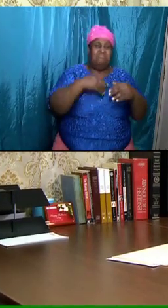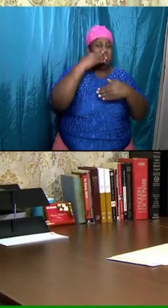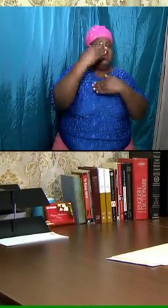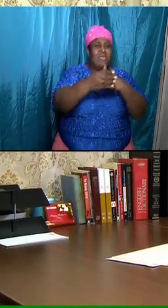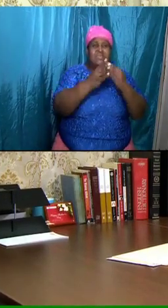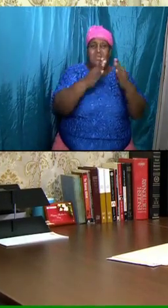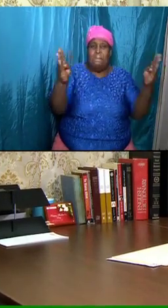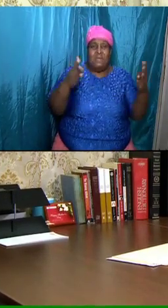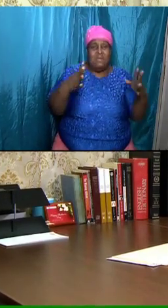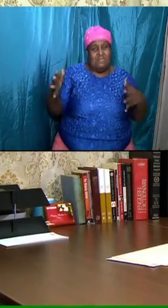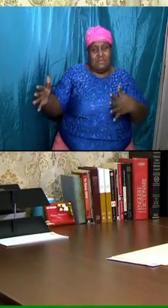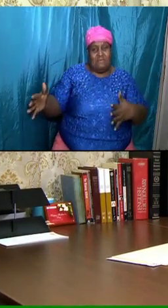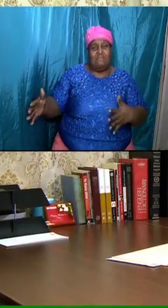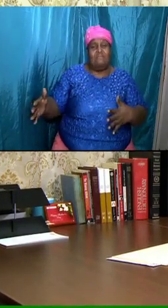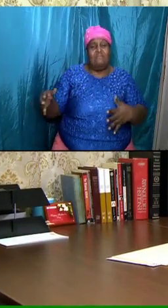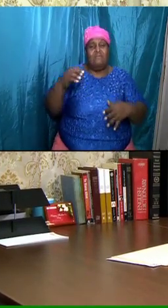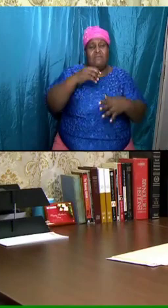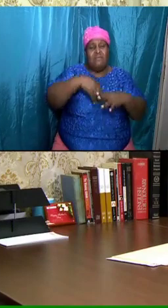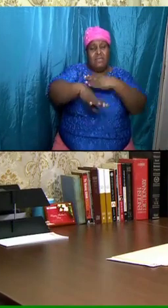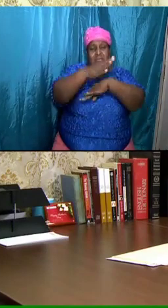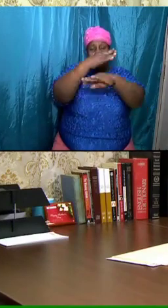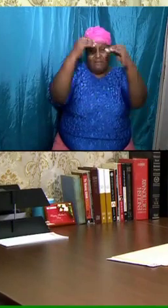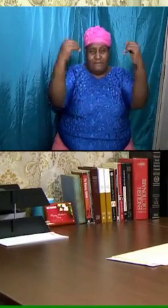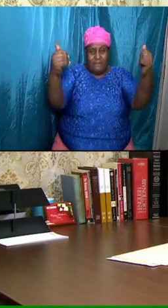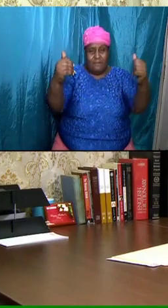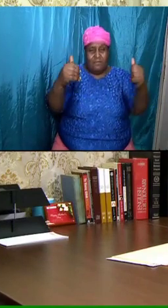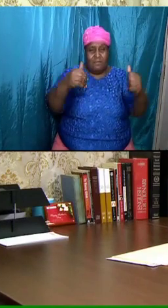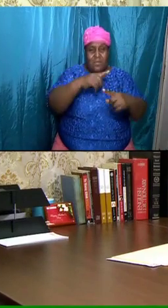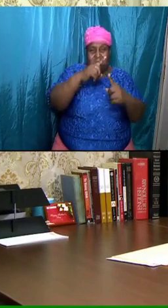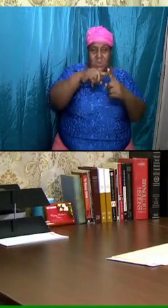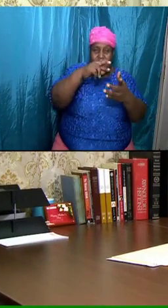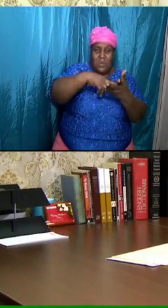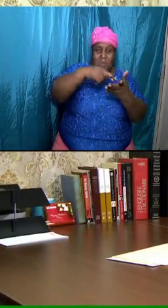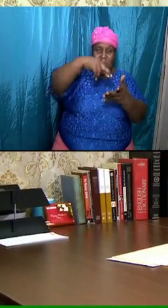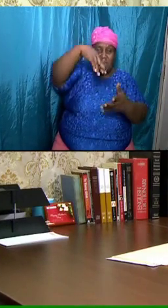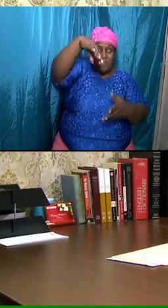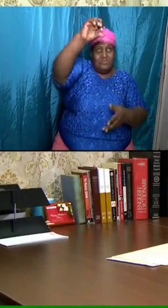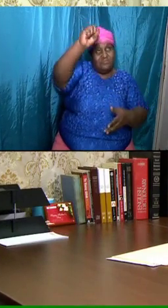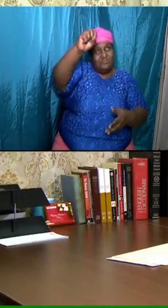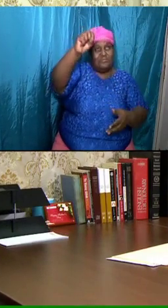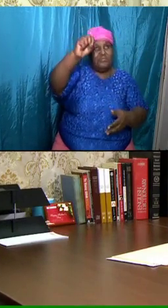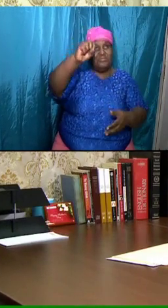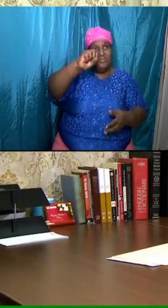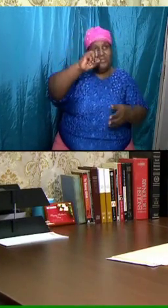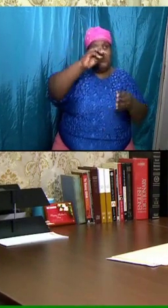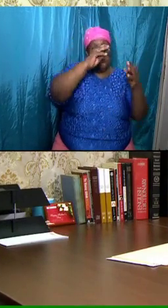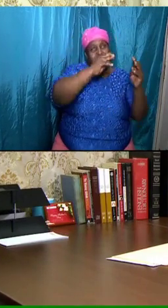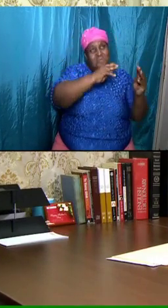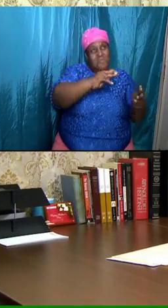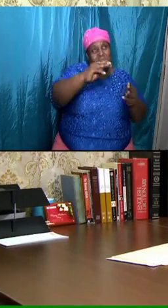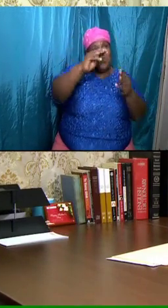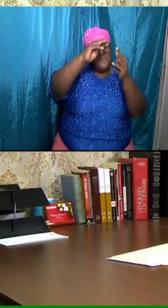when we are raptured, we are moving into a great,